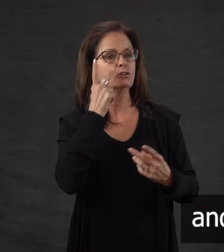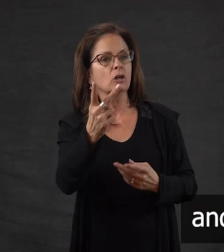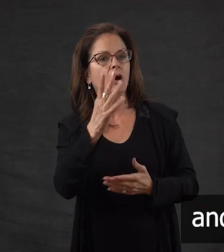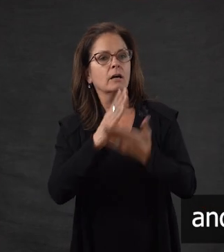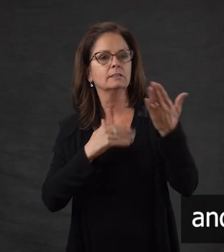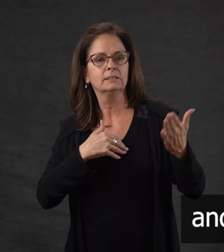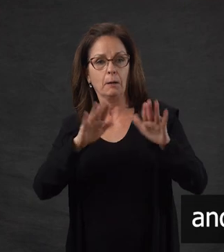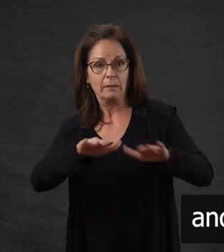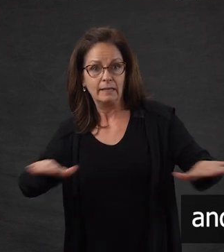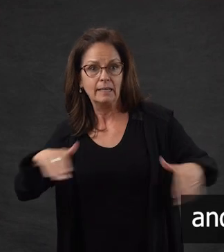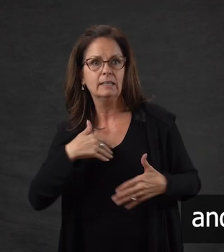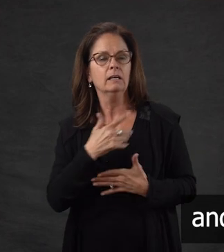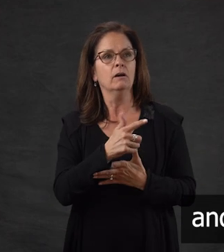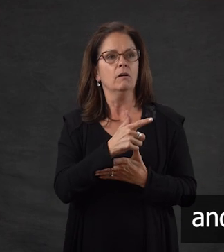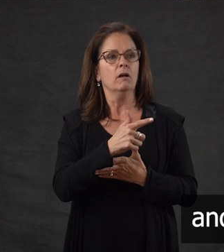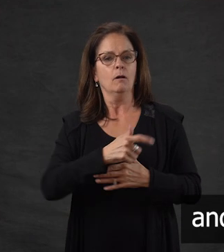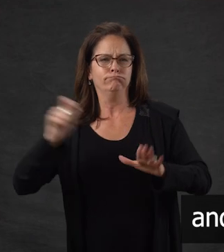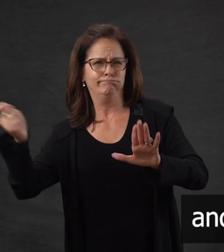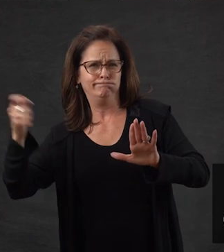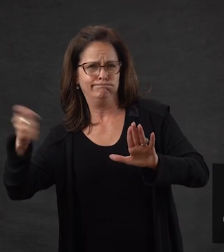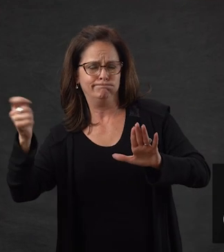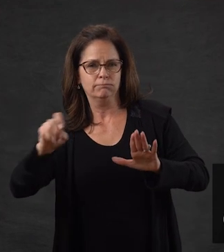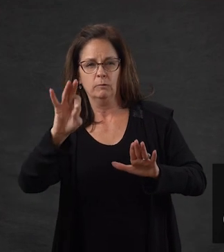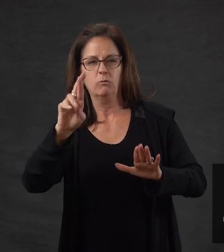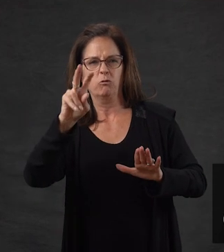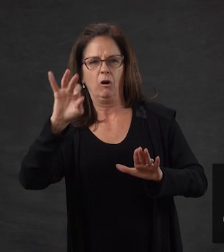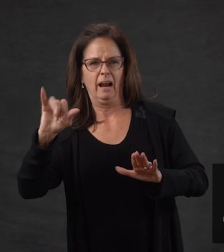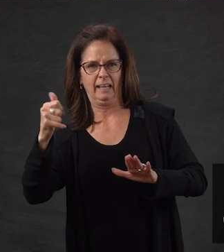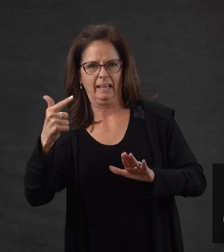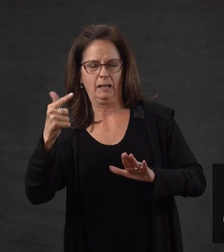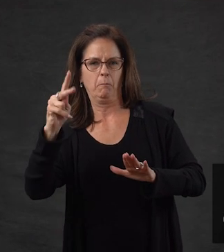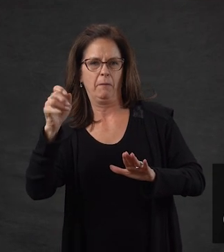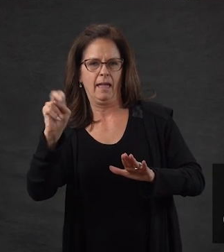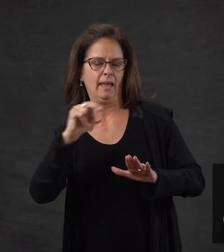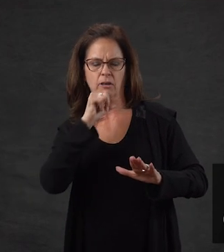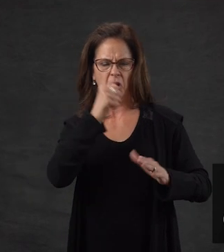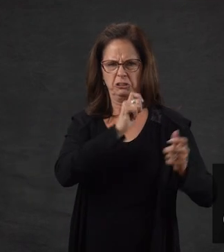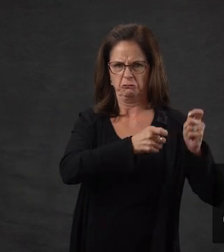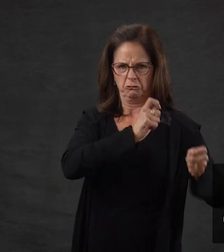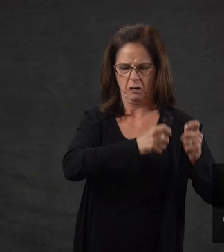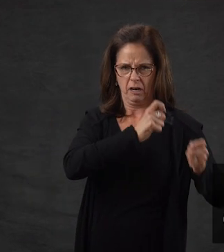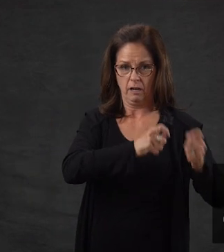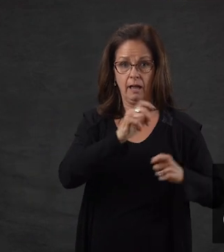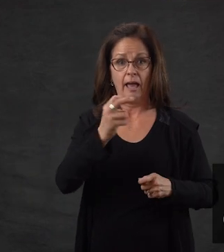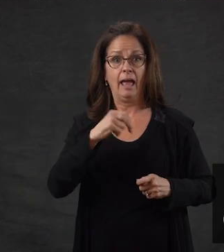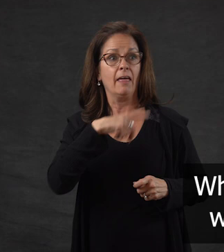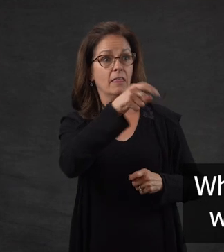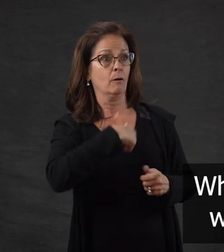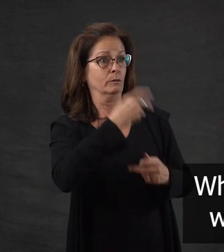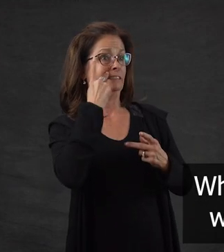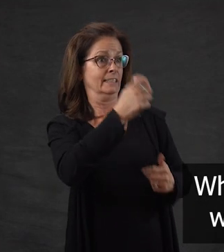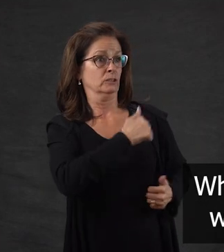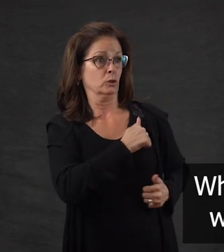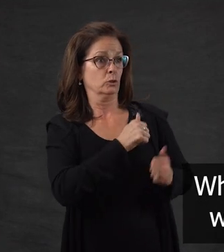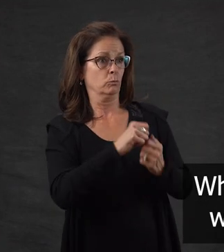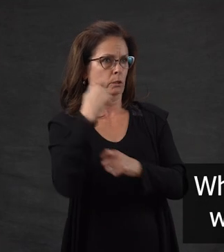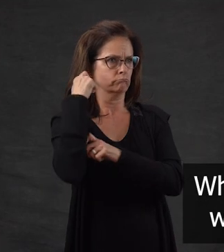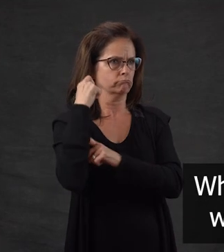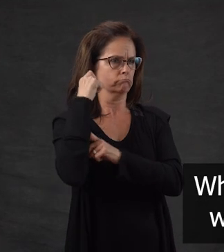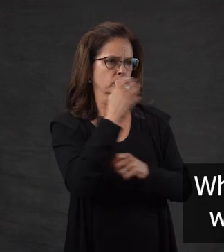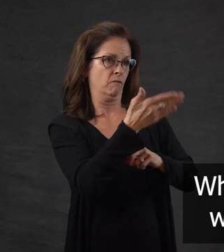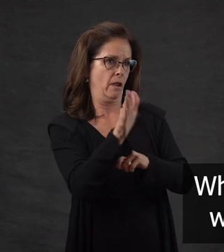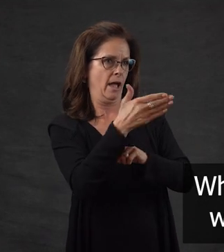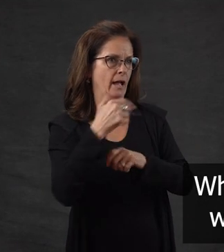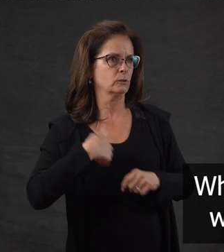and automobiles decorated with flags. We saw some kitties beating on frying pans instead of drums. When we saw the men carrying